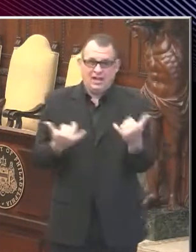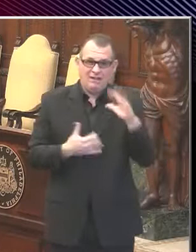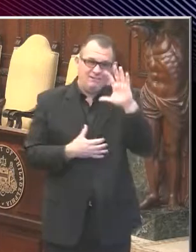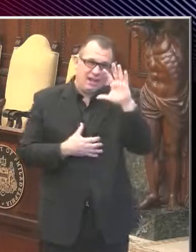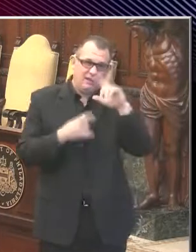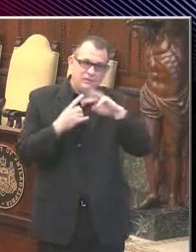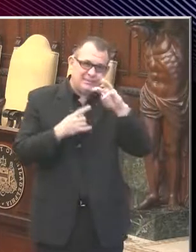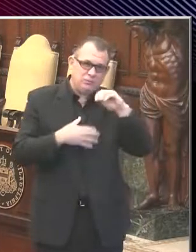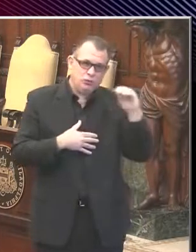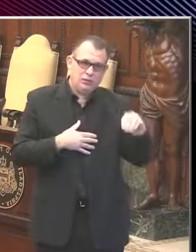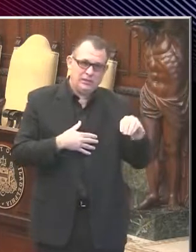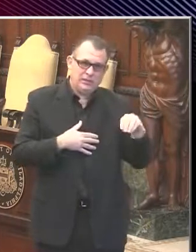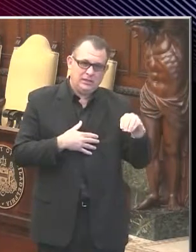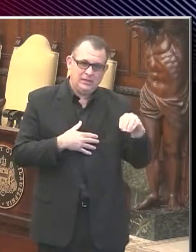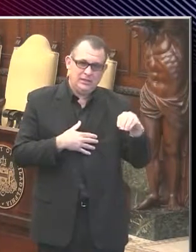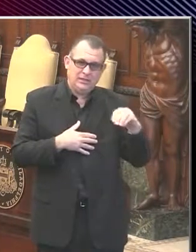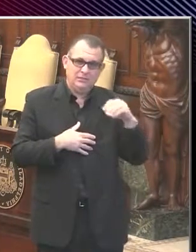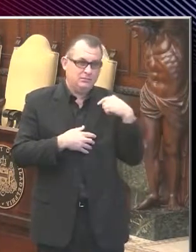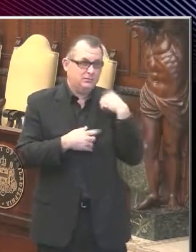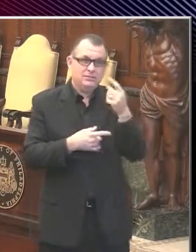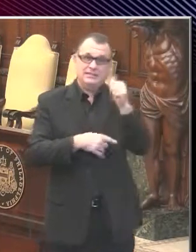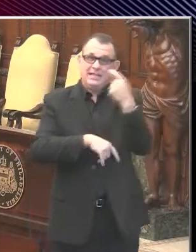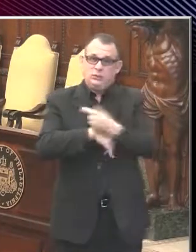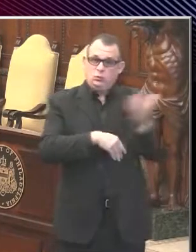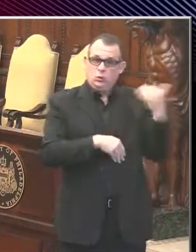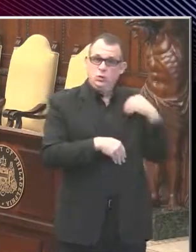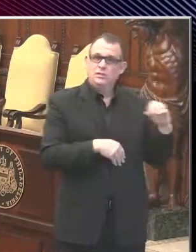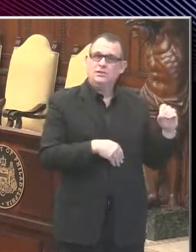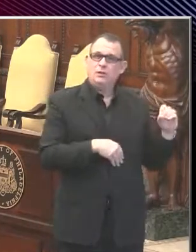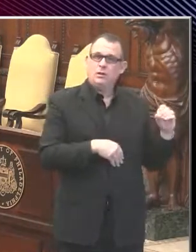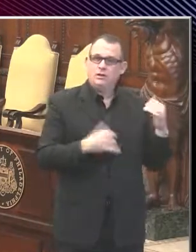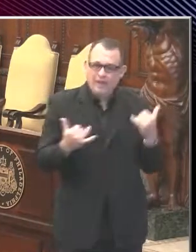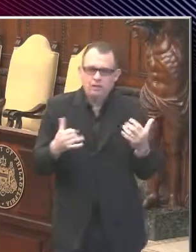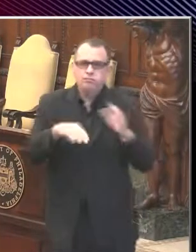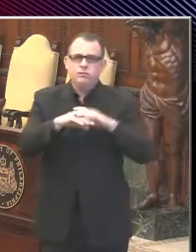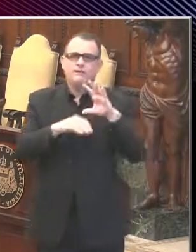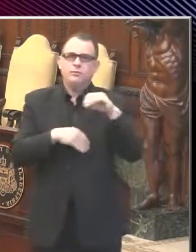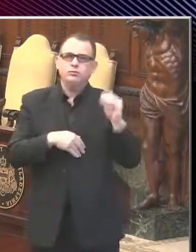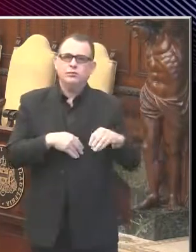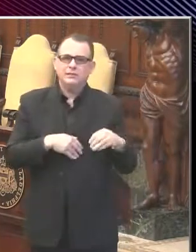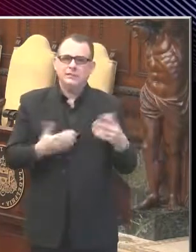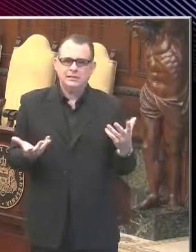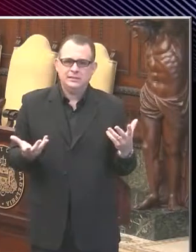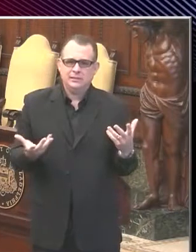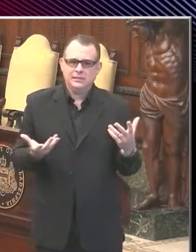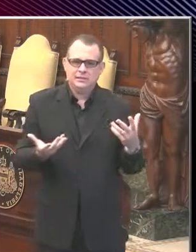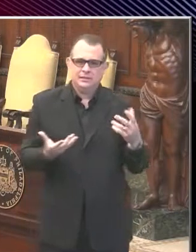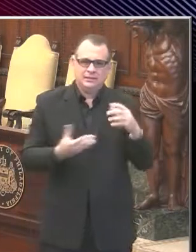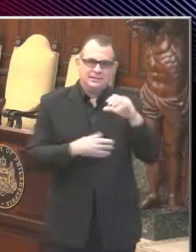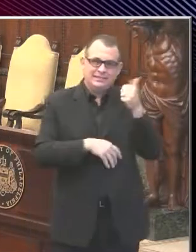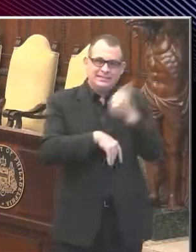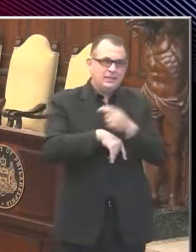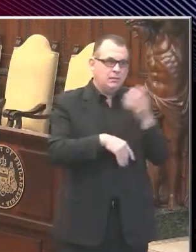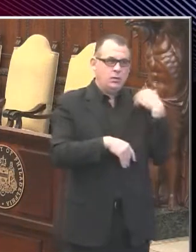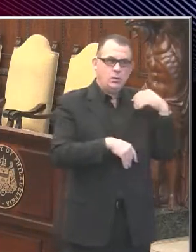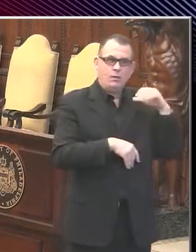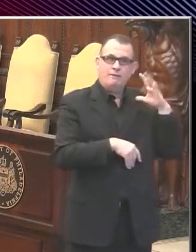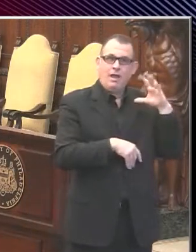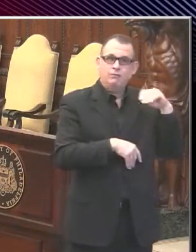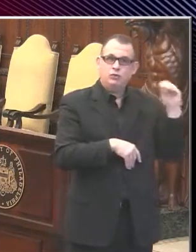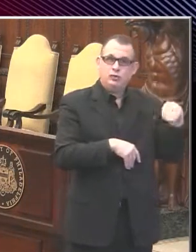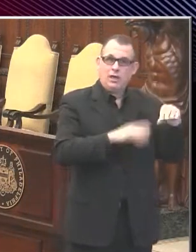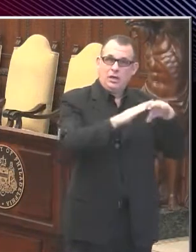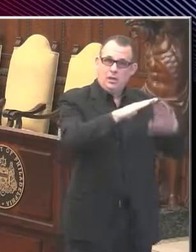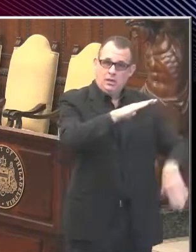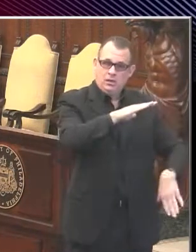% about 10 days ago. Now the increase may be occurring in a variety of populations, but we have noticed in particular a spike